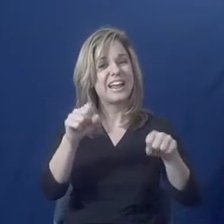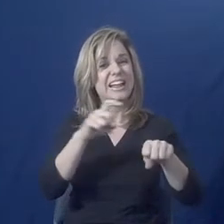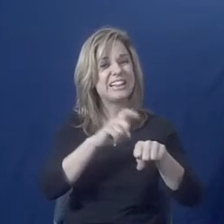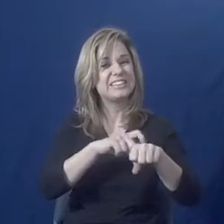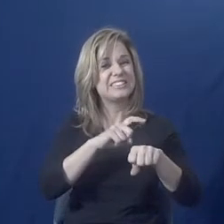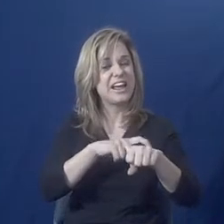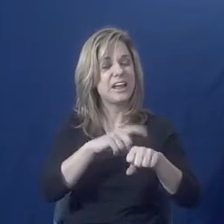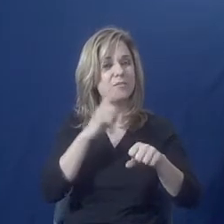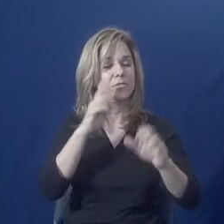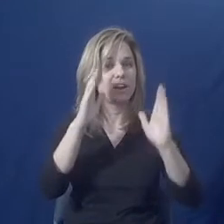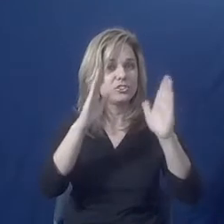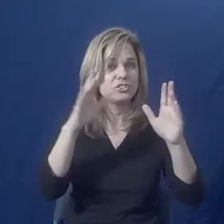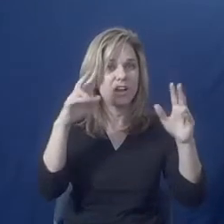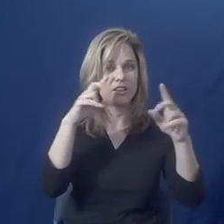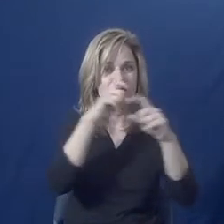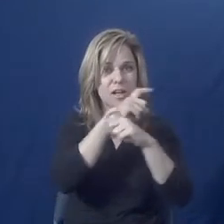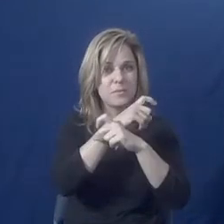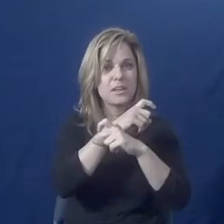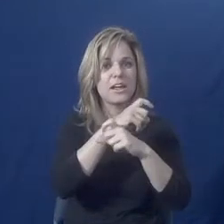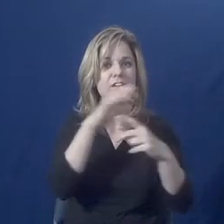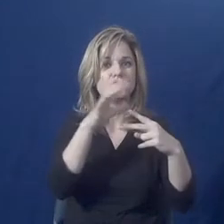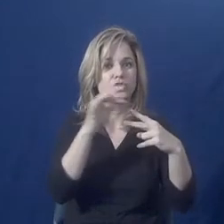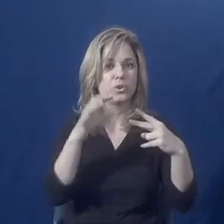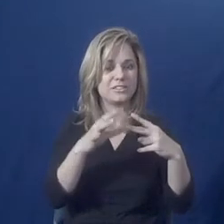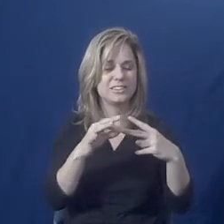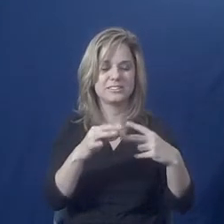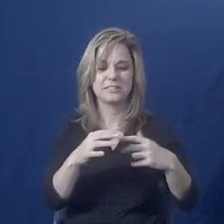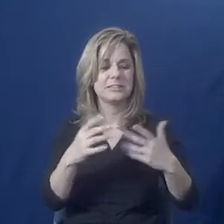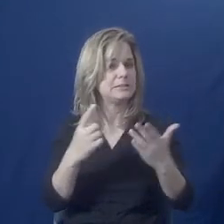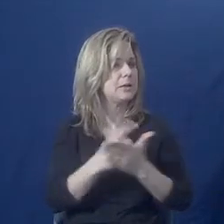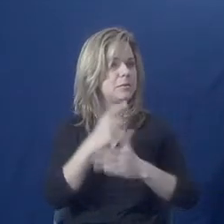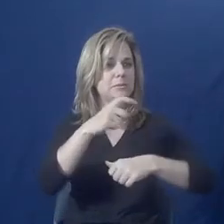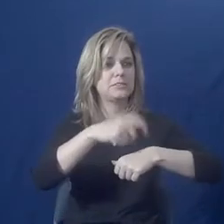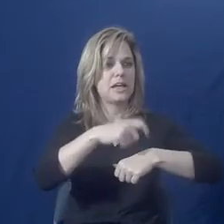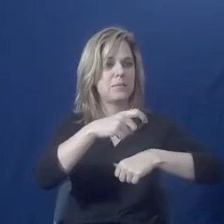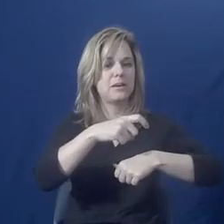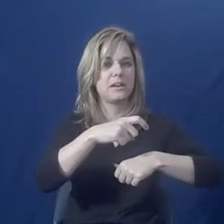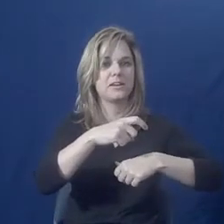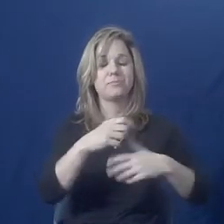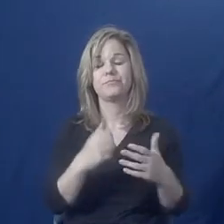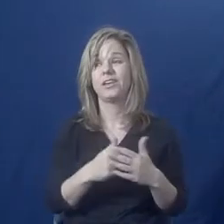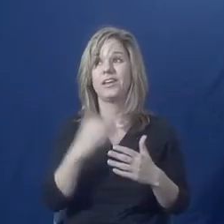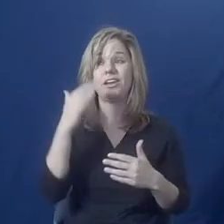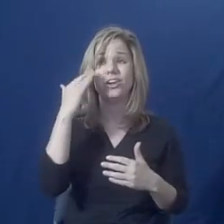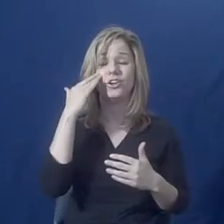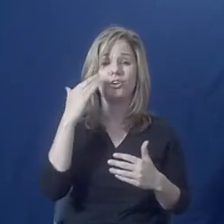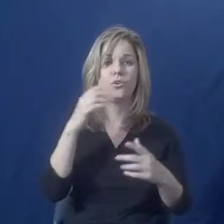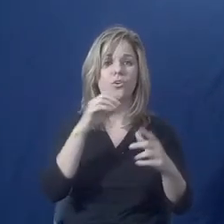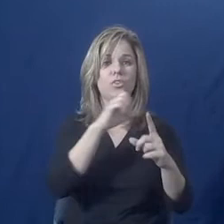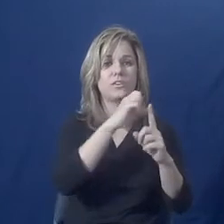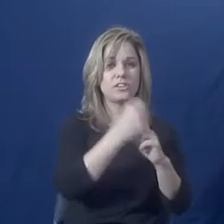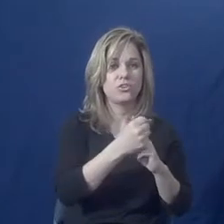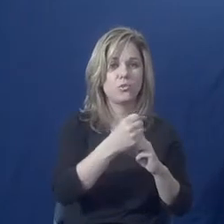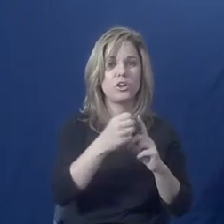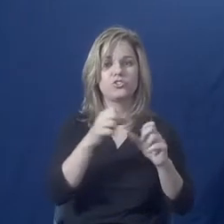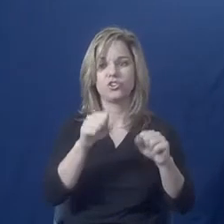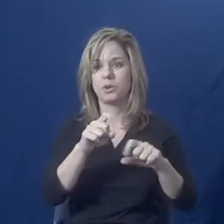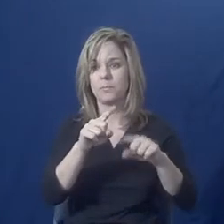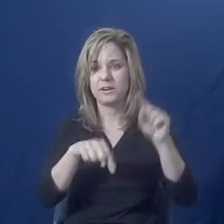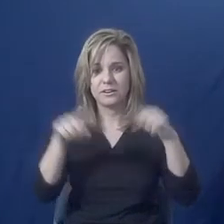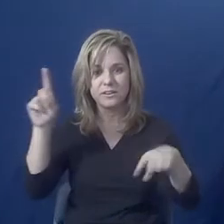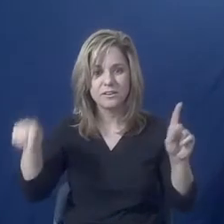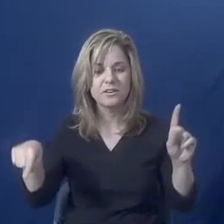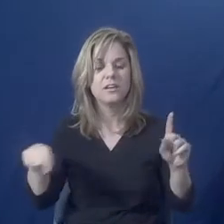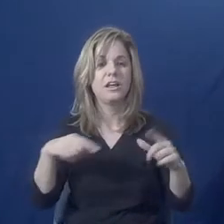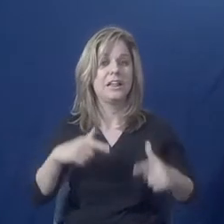safety planning within different situations. Living with an abuser or preparing to leave. Looking at